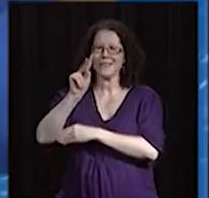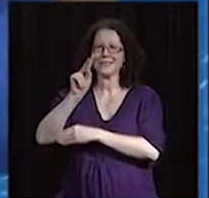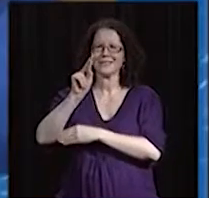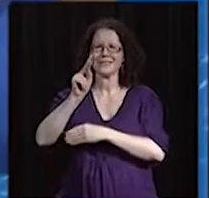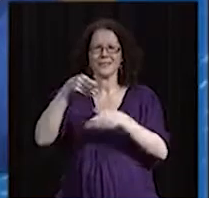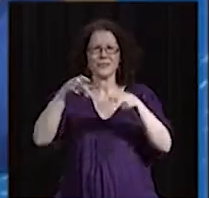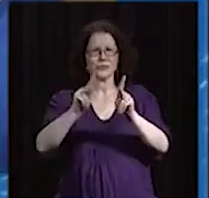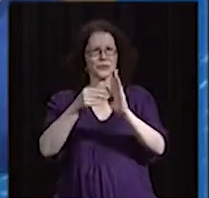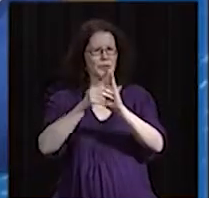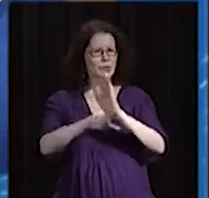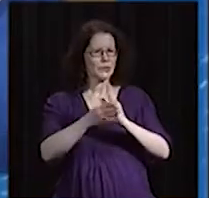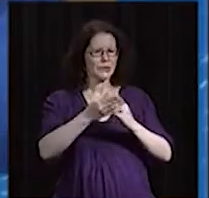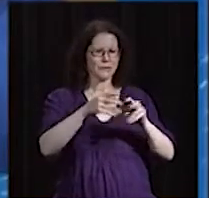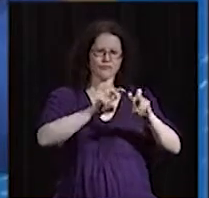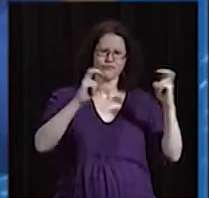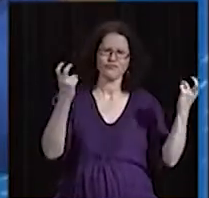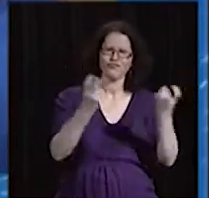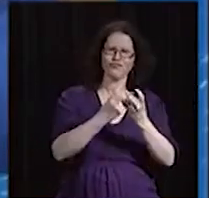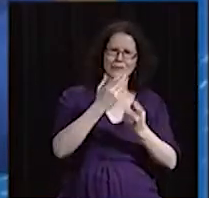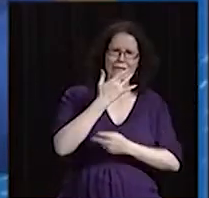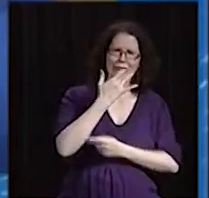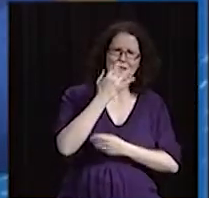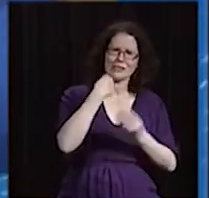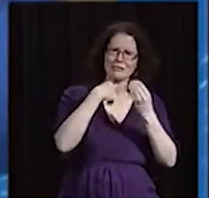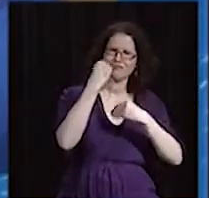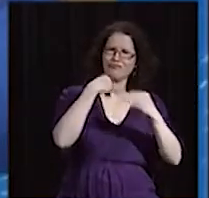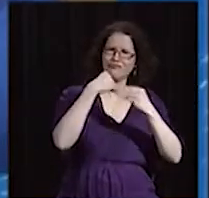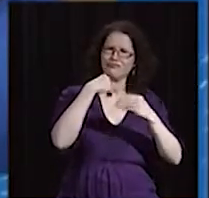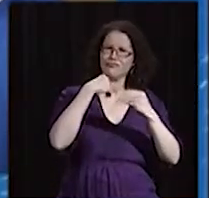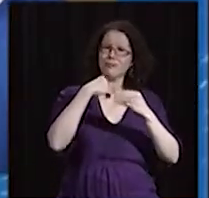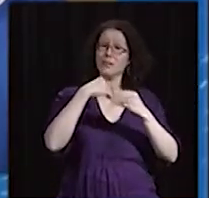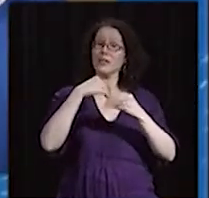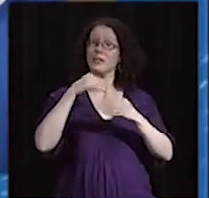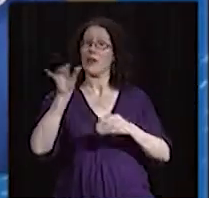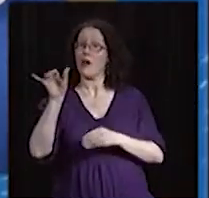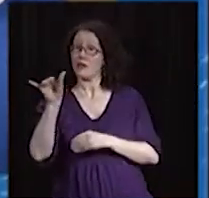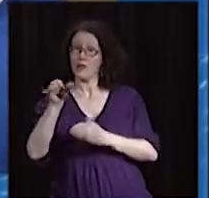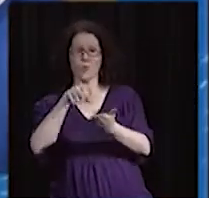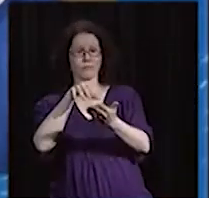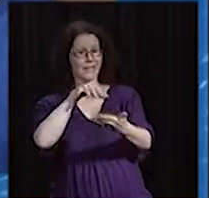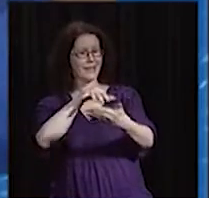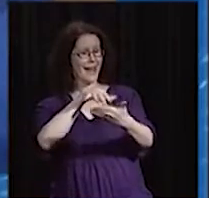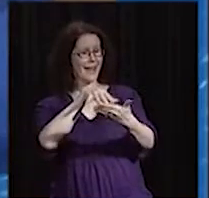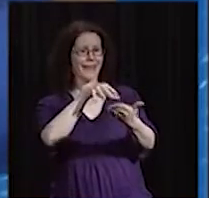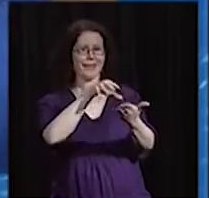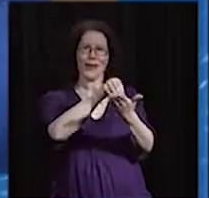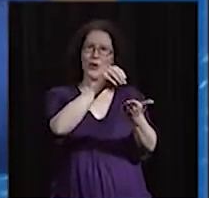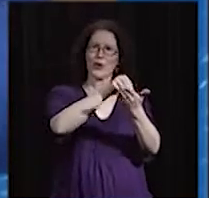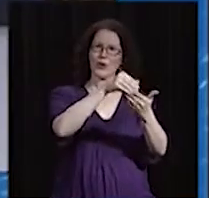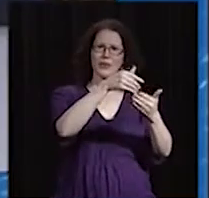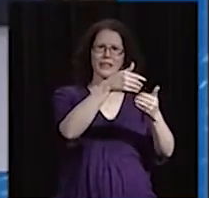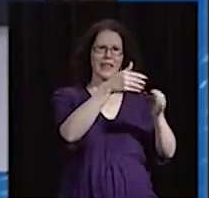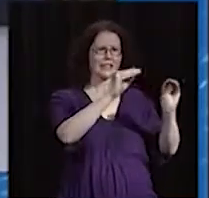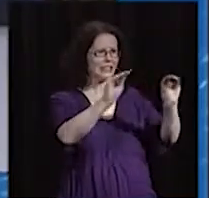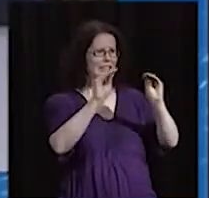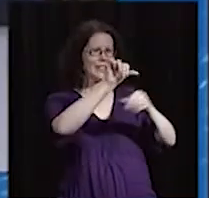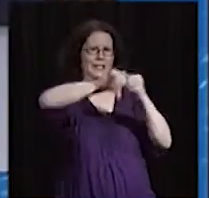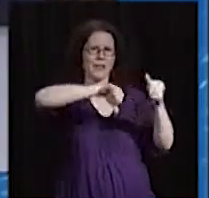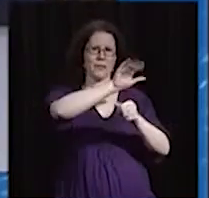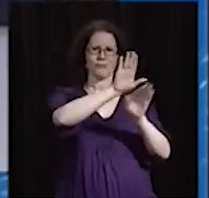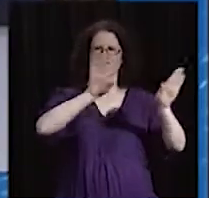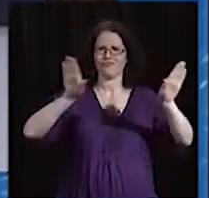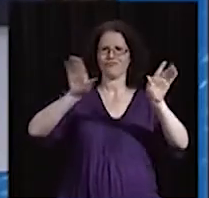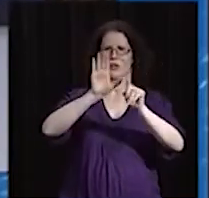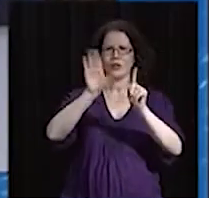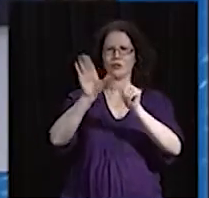have that opportunity to both study and learn and exchange cultures. And students from